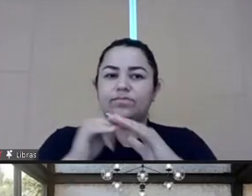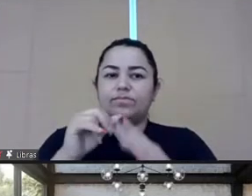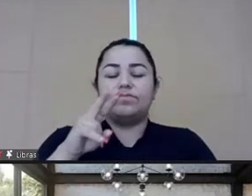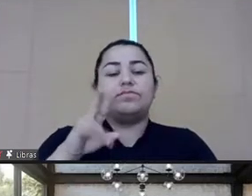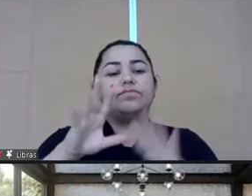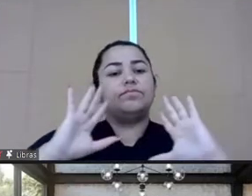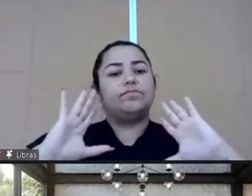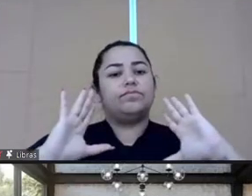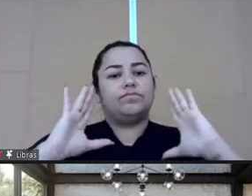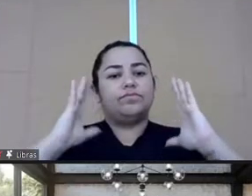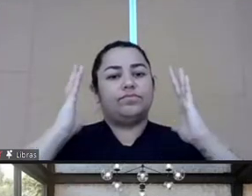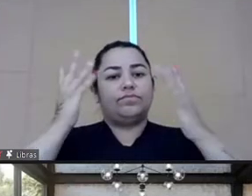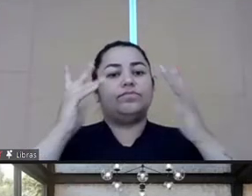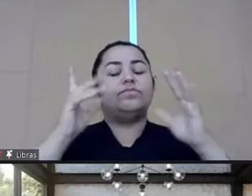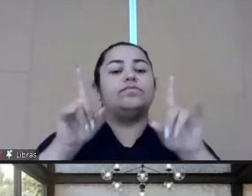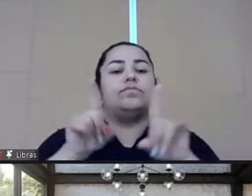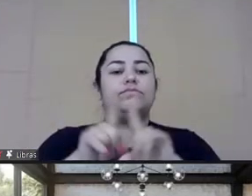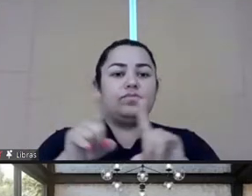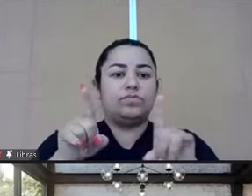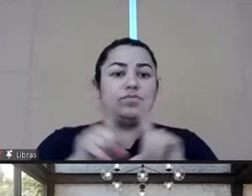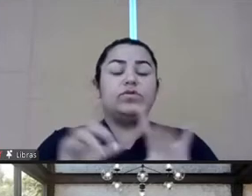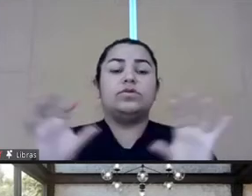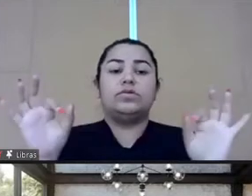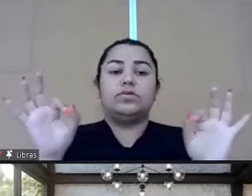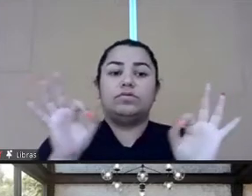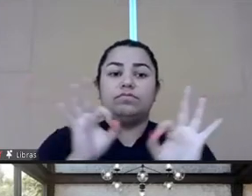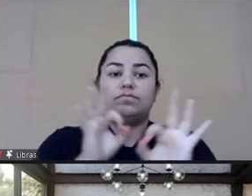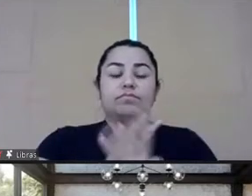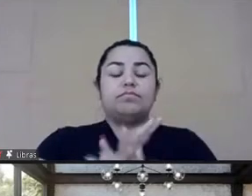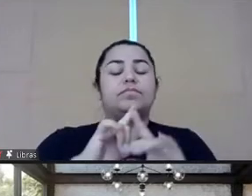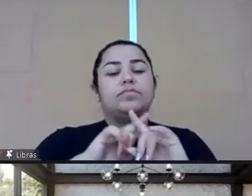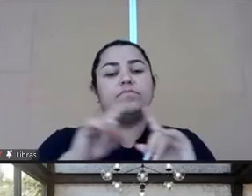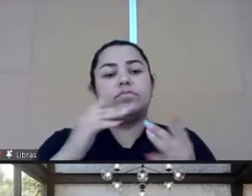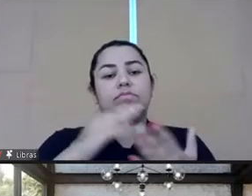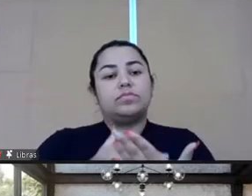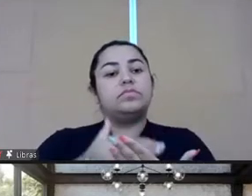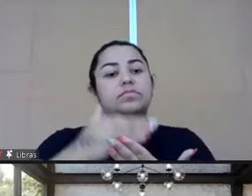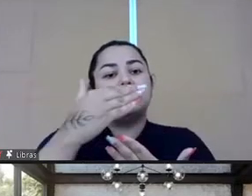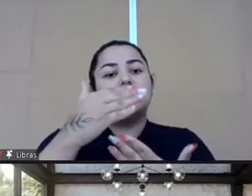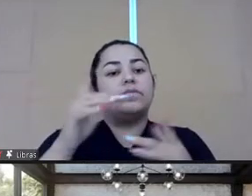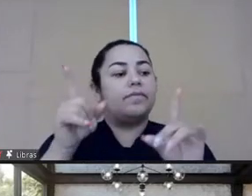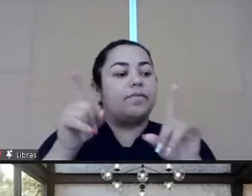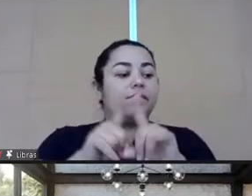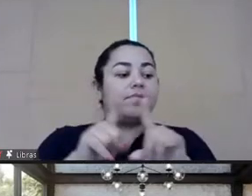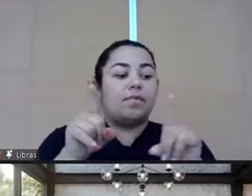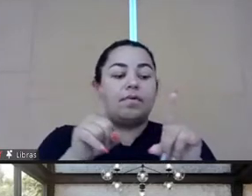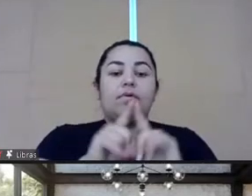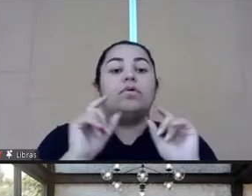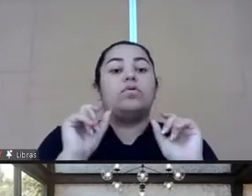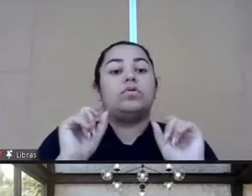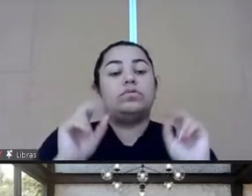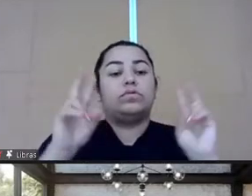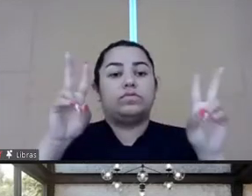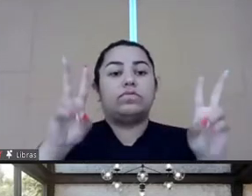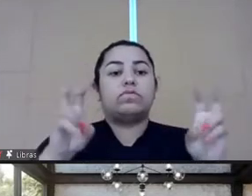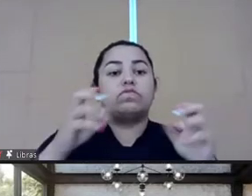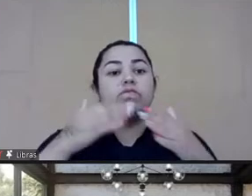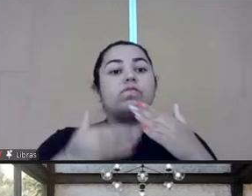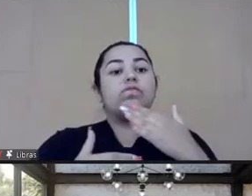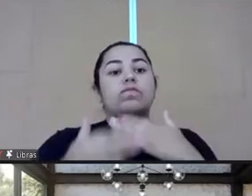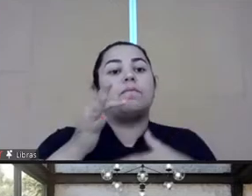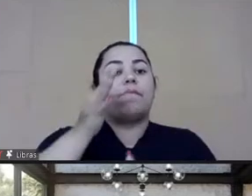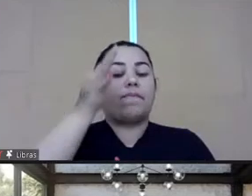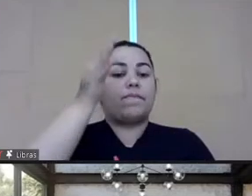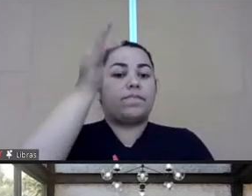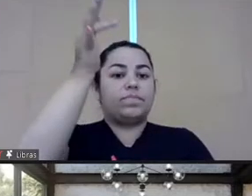on YouTube and through Zoom. Today we have an event that we're going to close the cycle and in a way starts